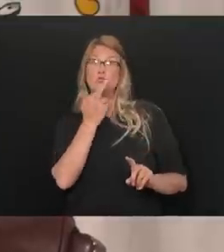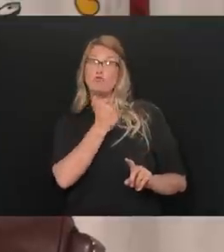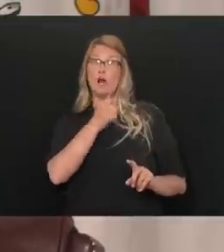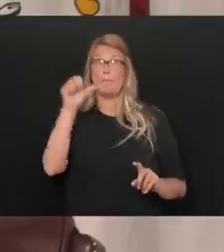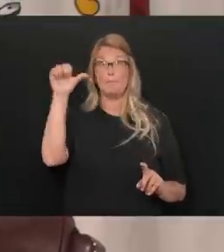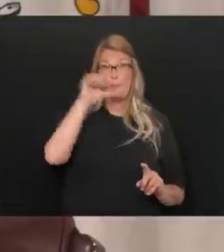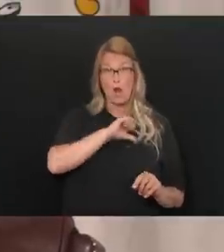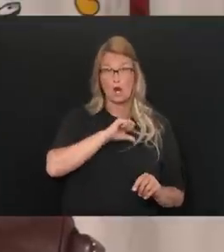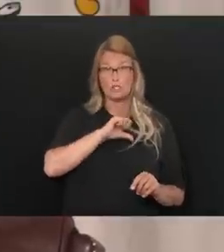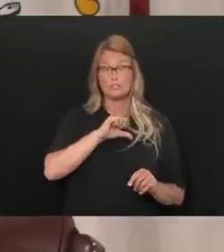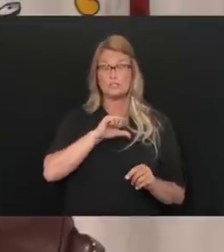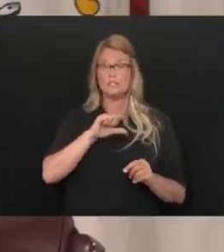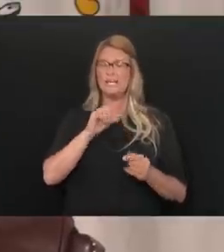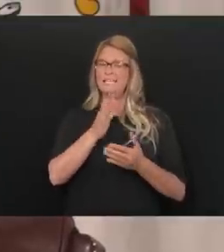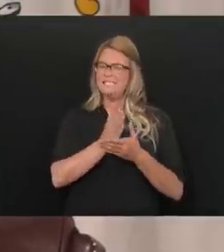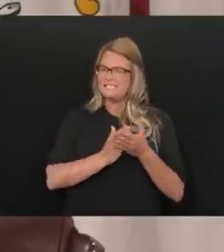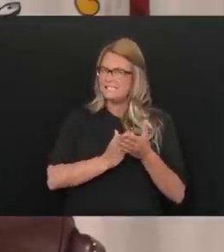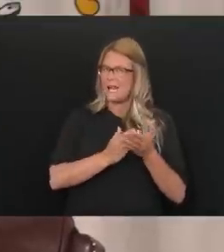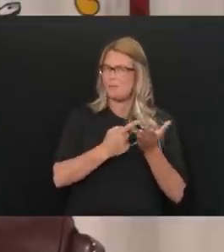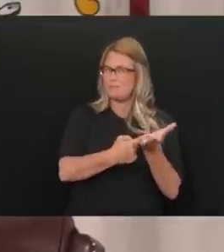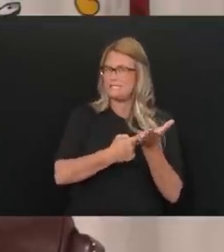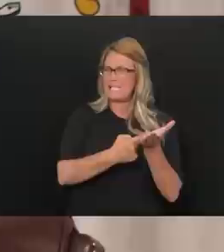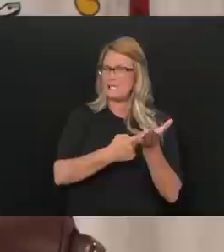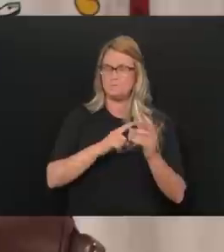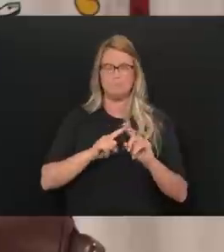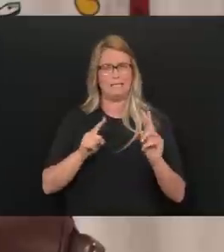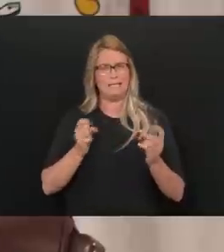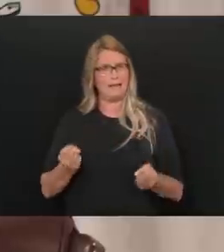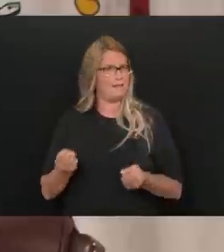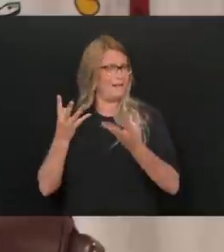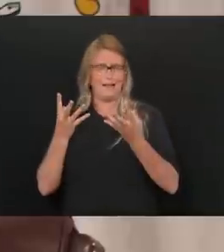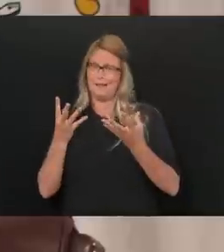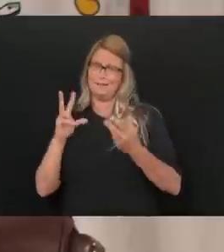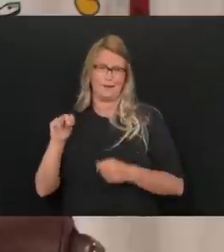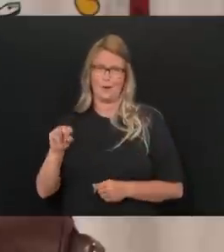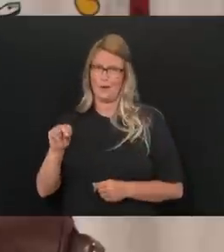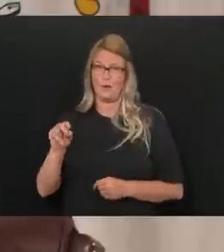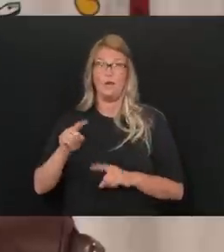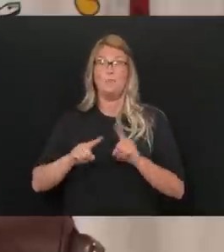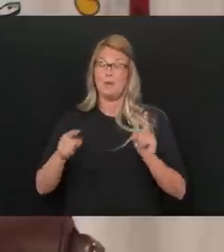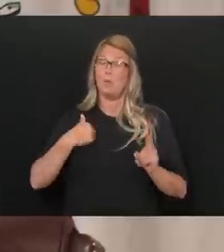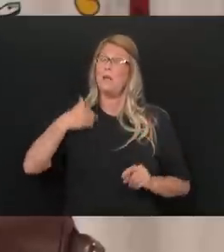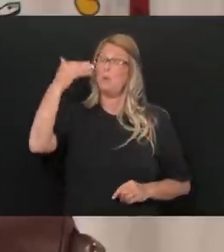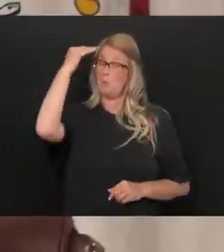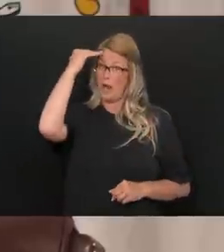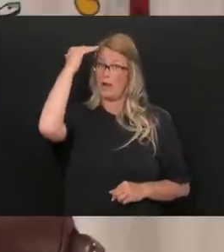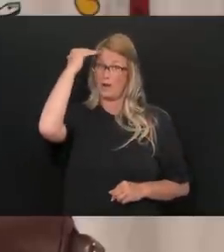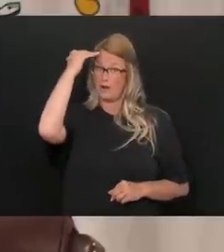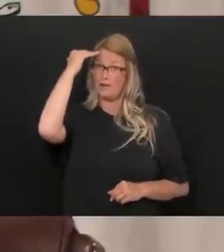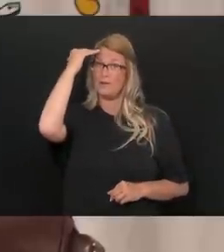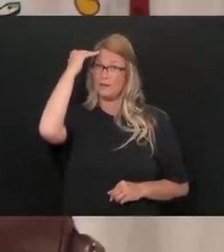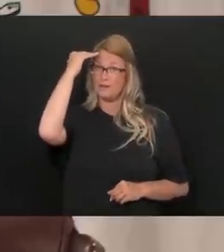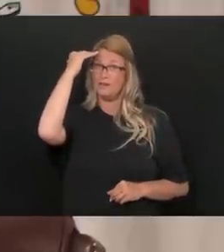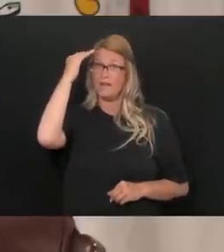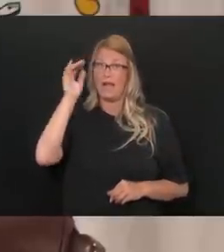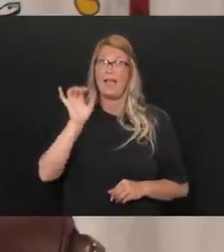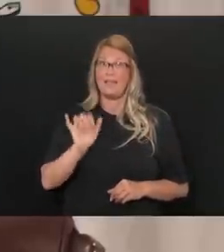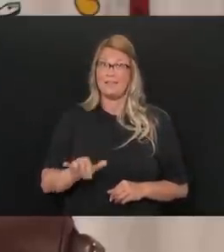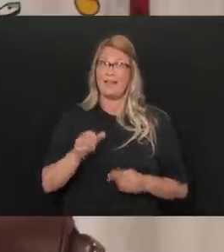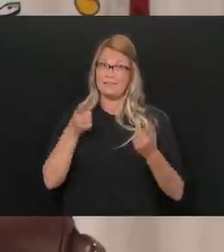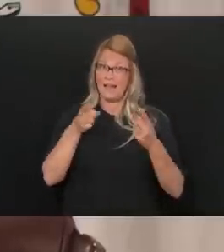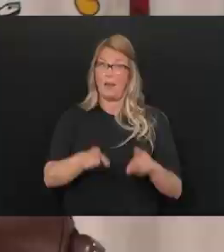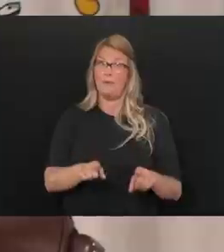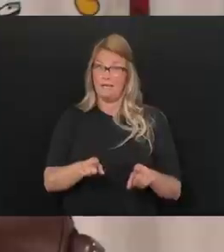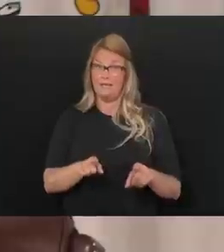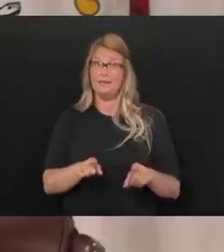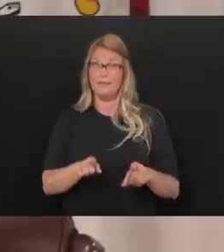there was some discussion, not much, you know, but we all are really aware, really aware, you know, of the fact that just